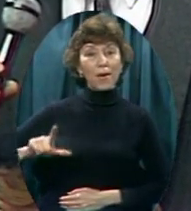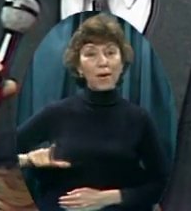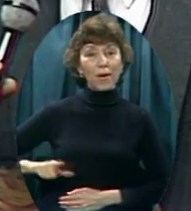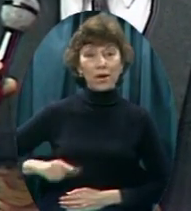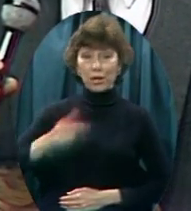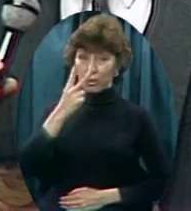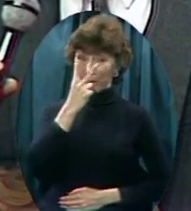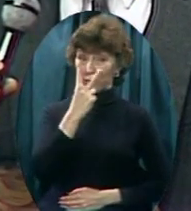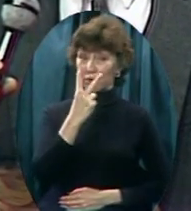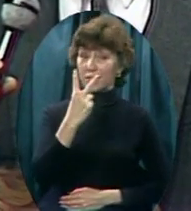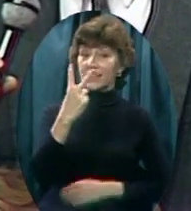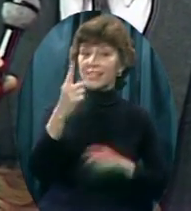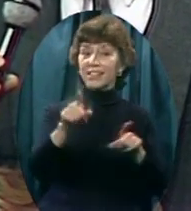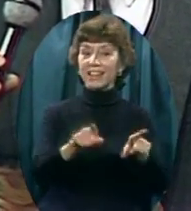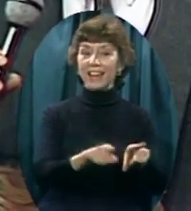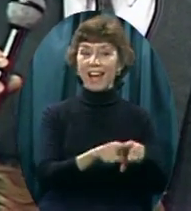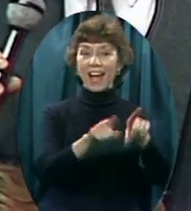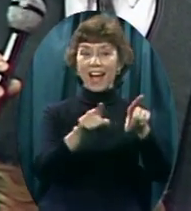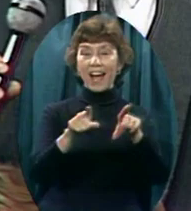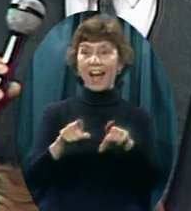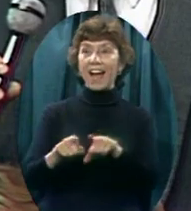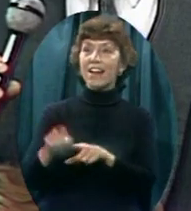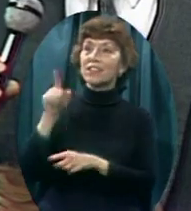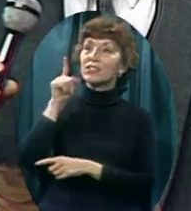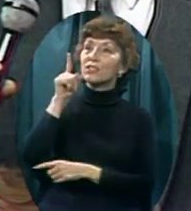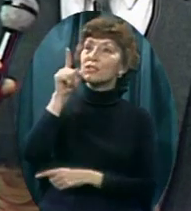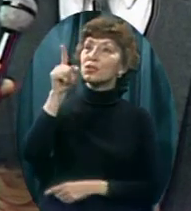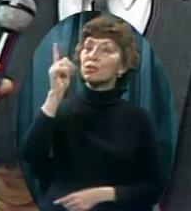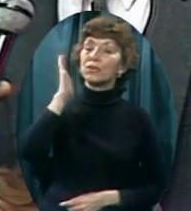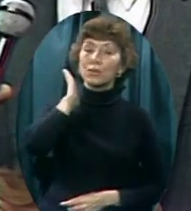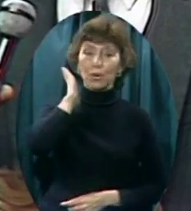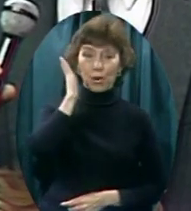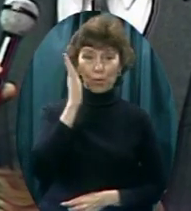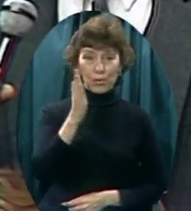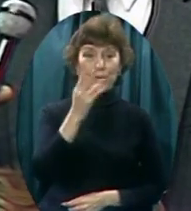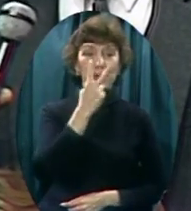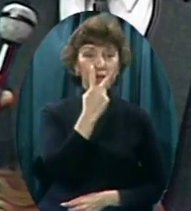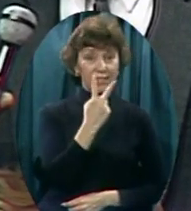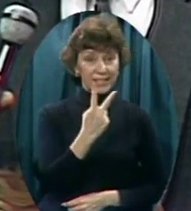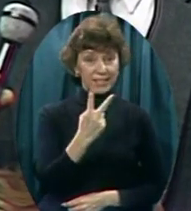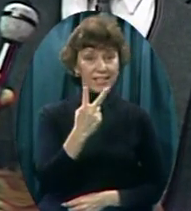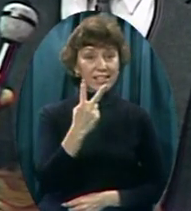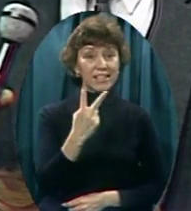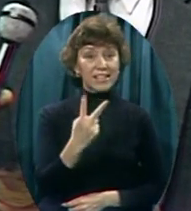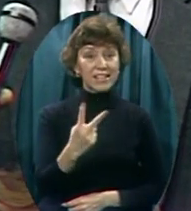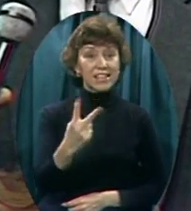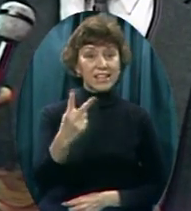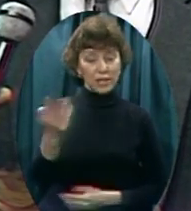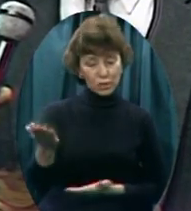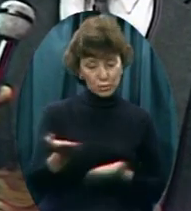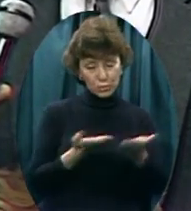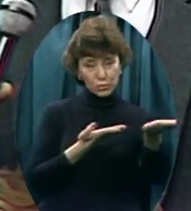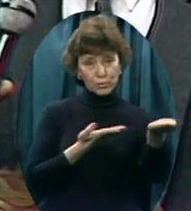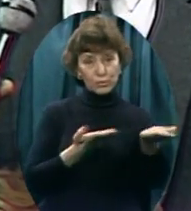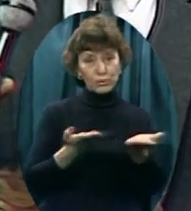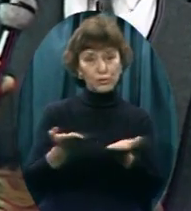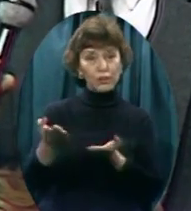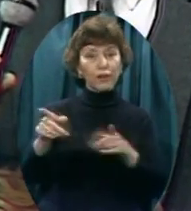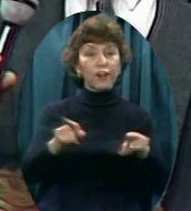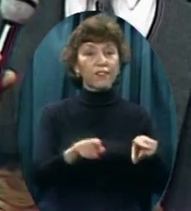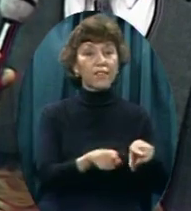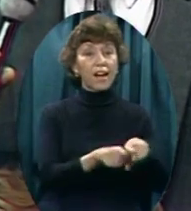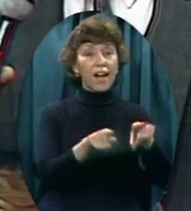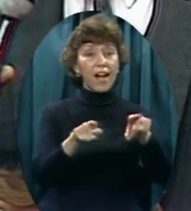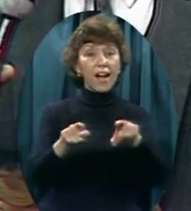as you